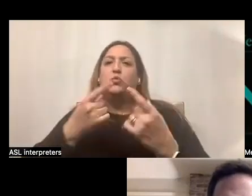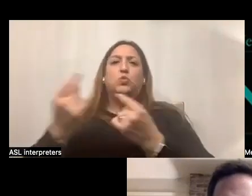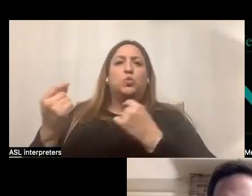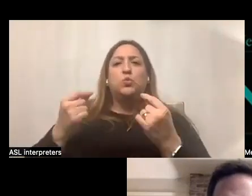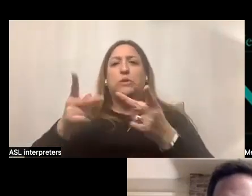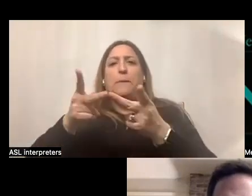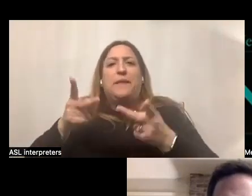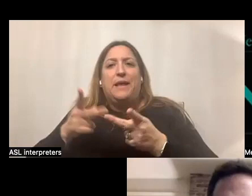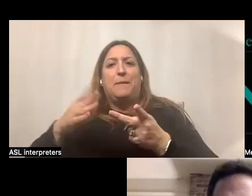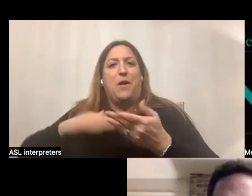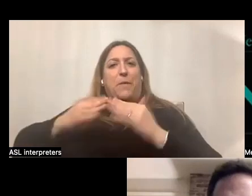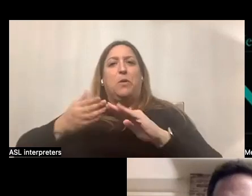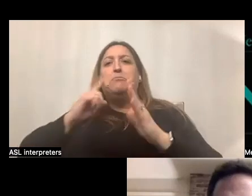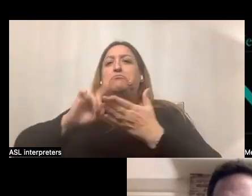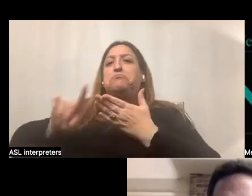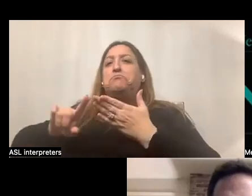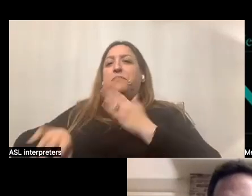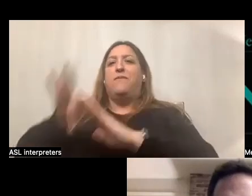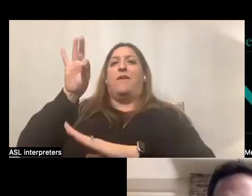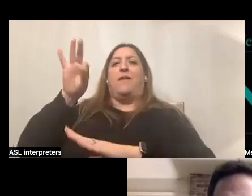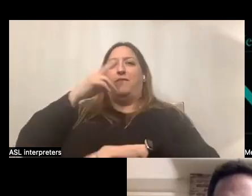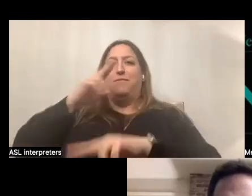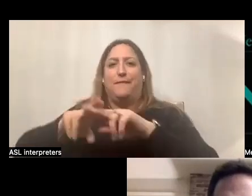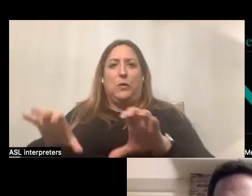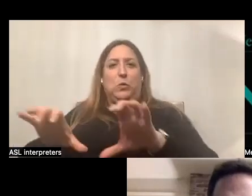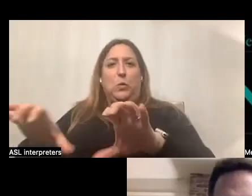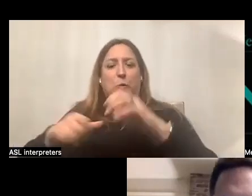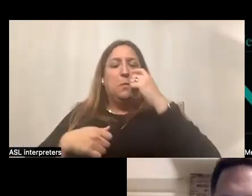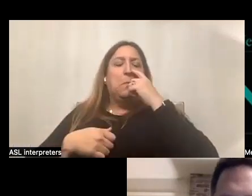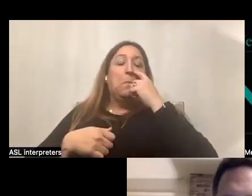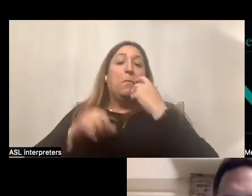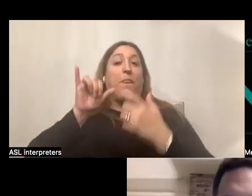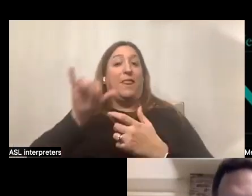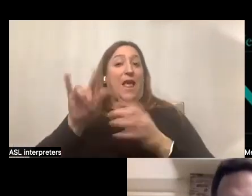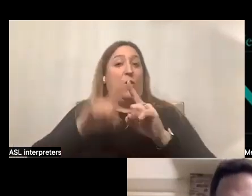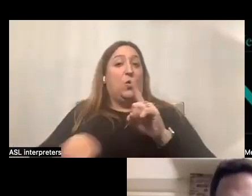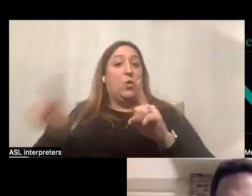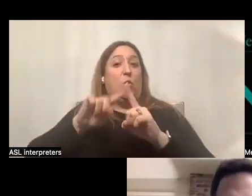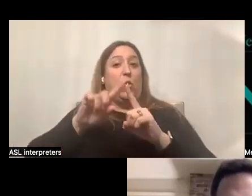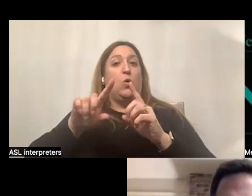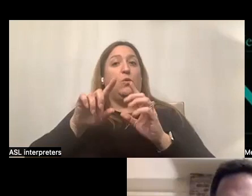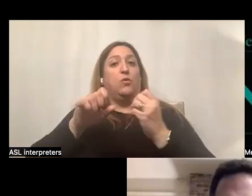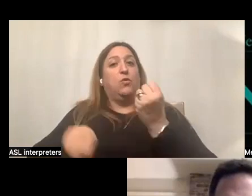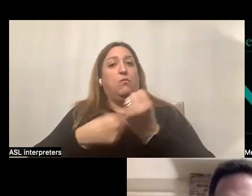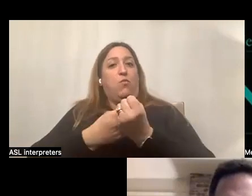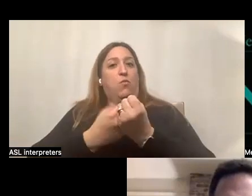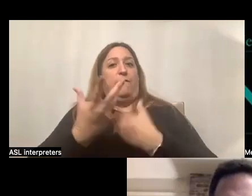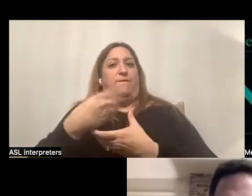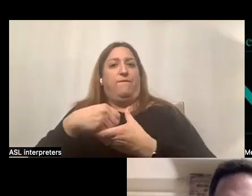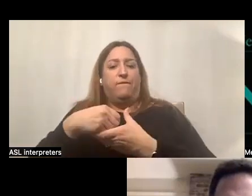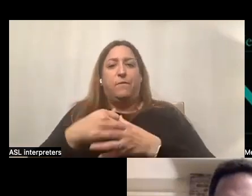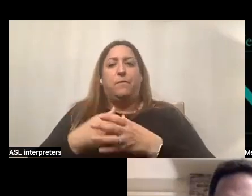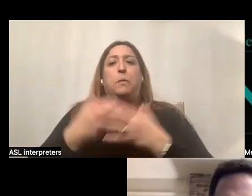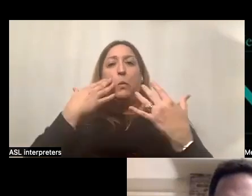community that I can find to do those things? Um, And I think that that's where a circle of support comes in, um, because